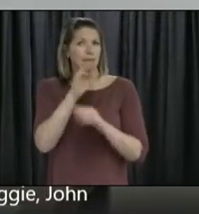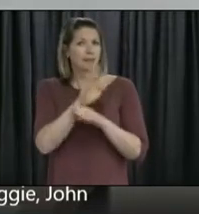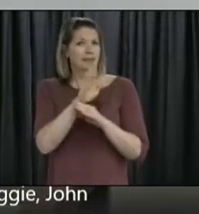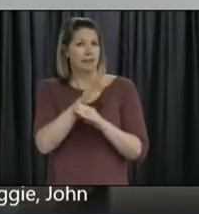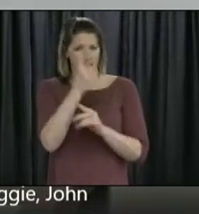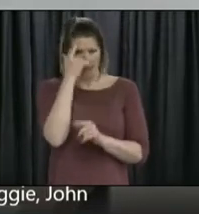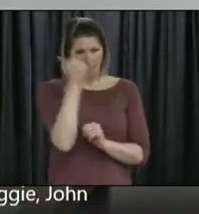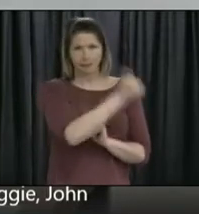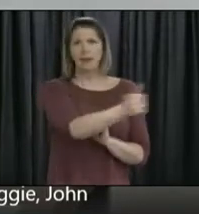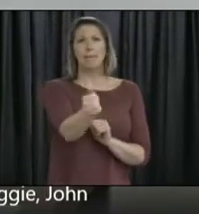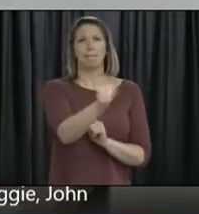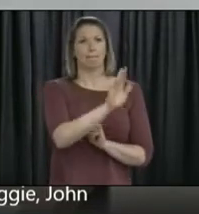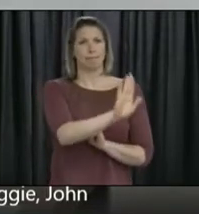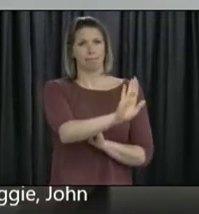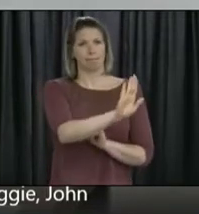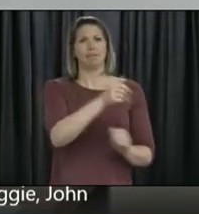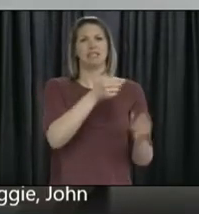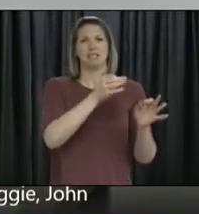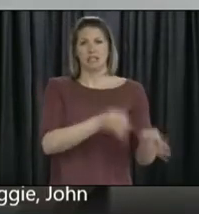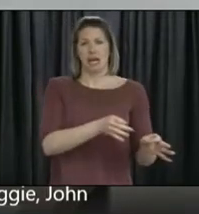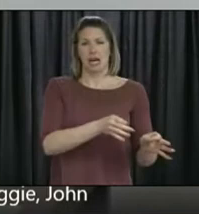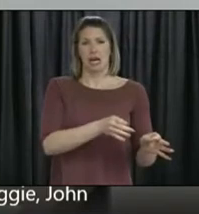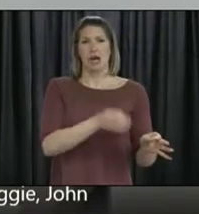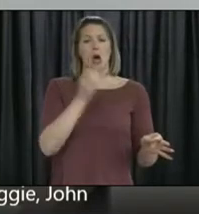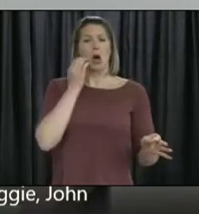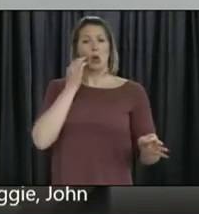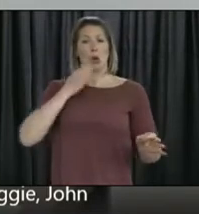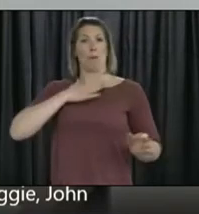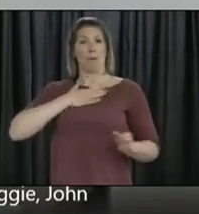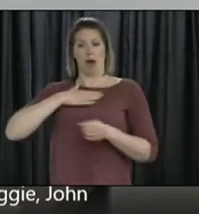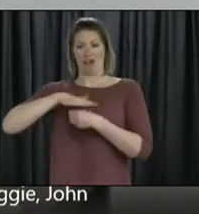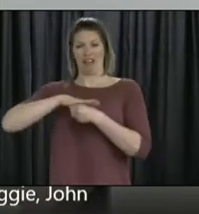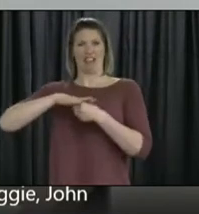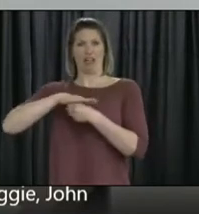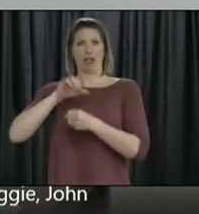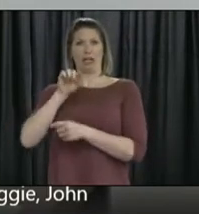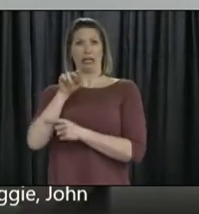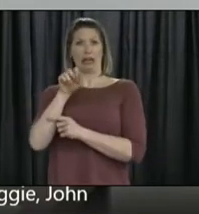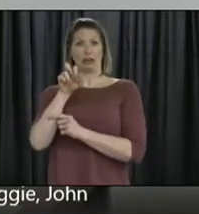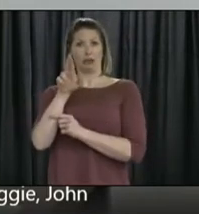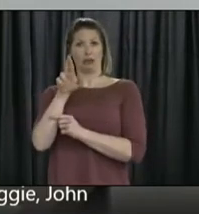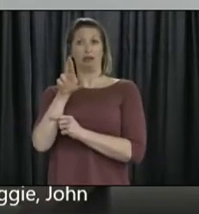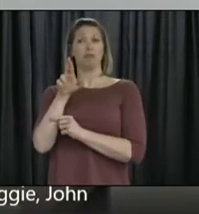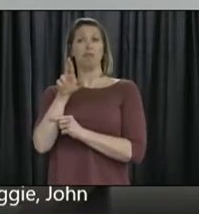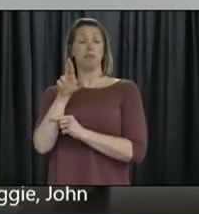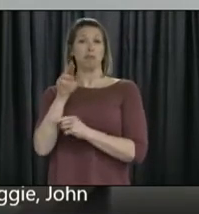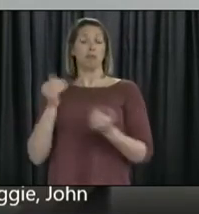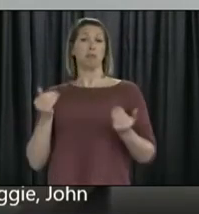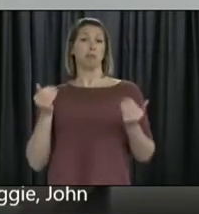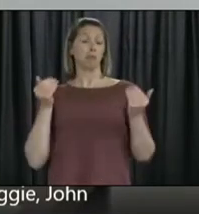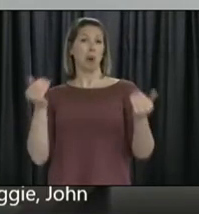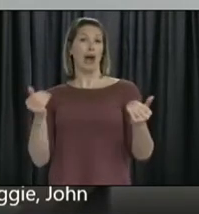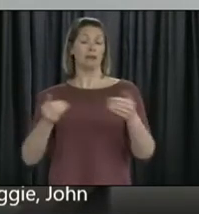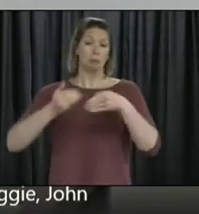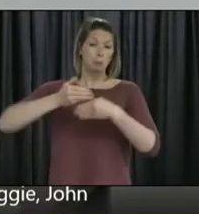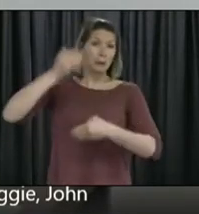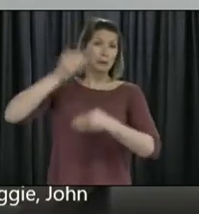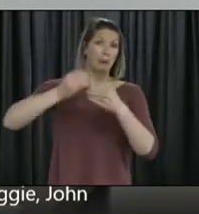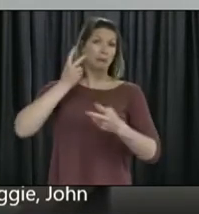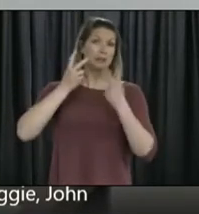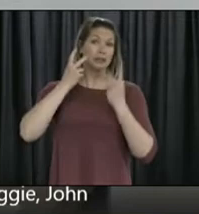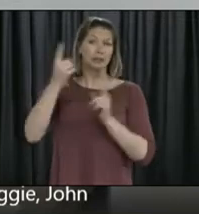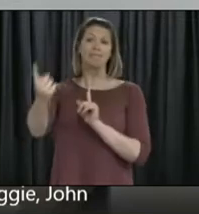know, for example, in my own district, personal care homes are allowing this. I can't speak for all of them, and that, again, would be a local